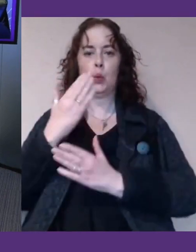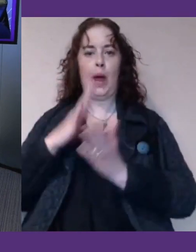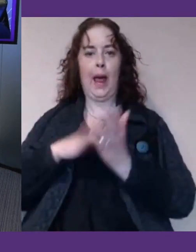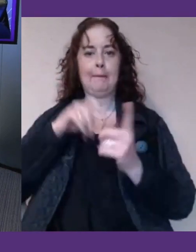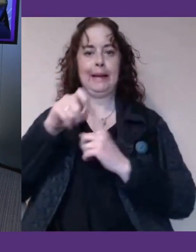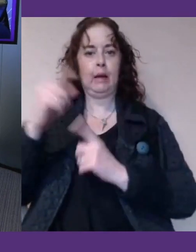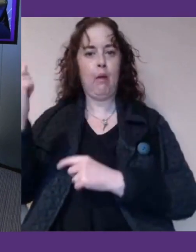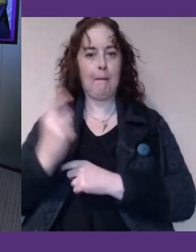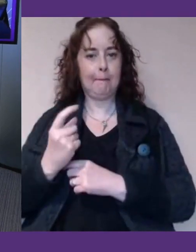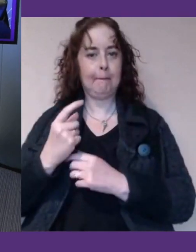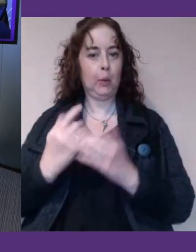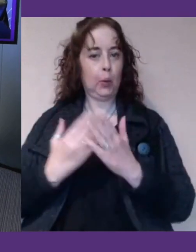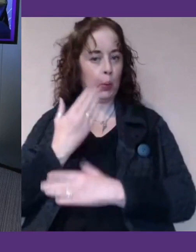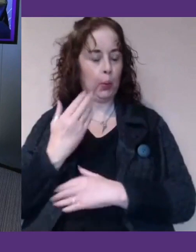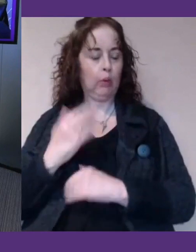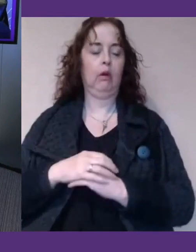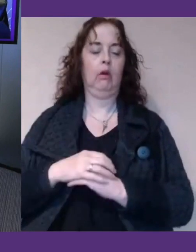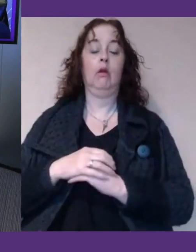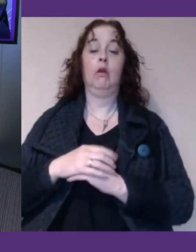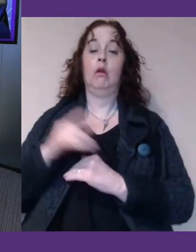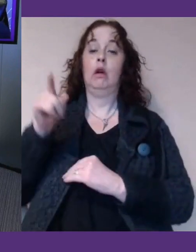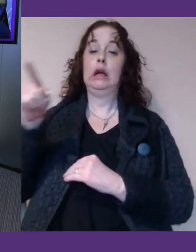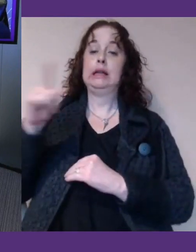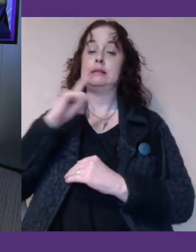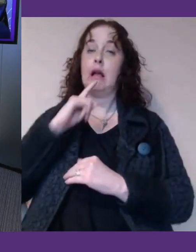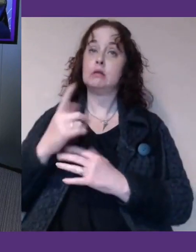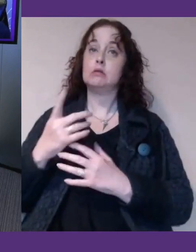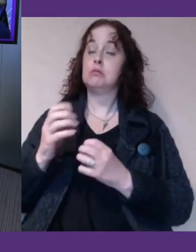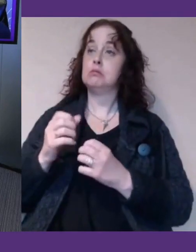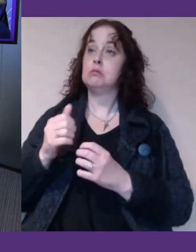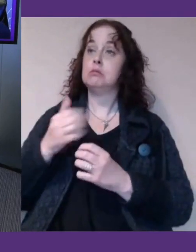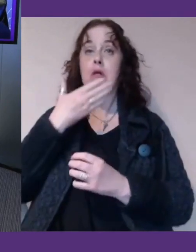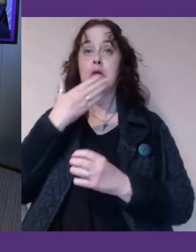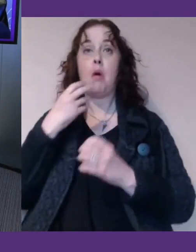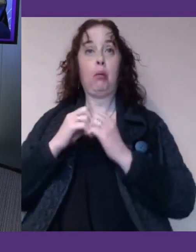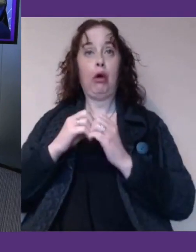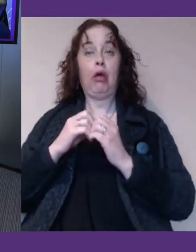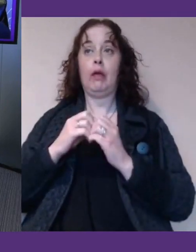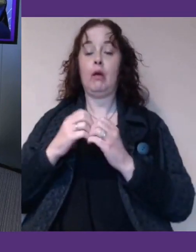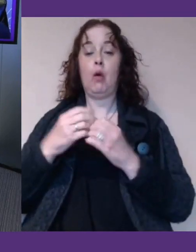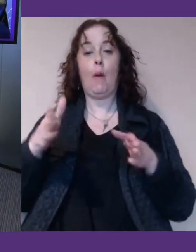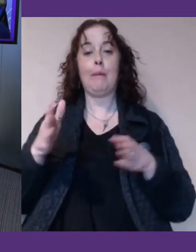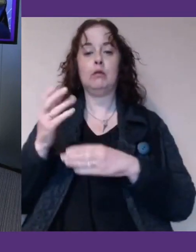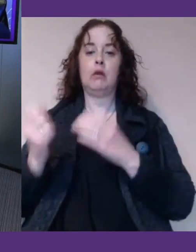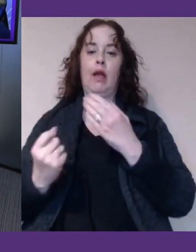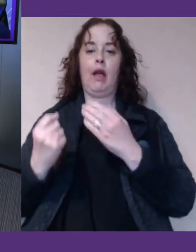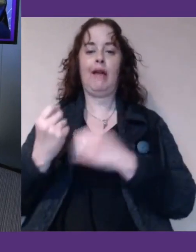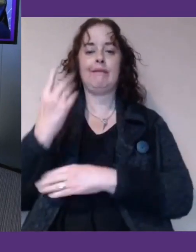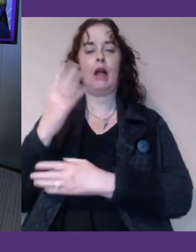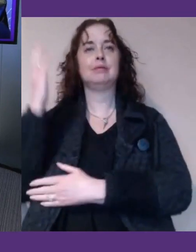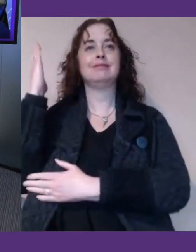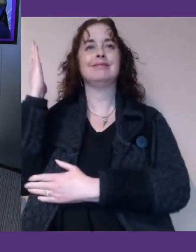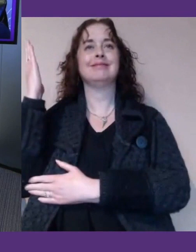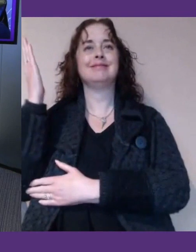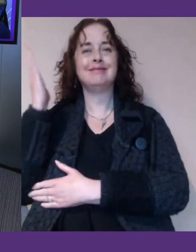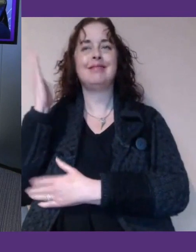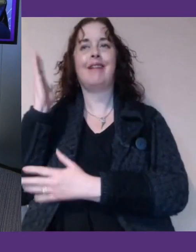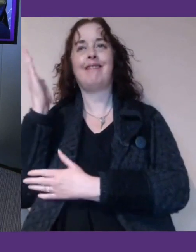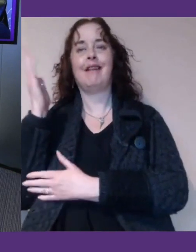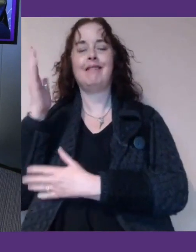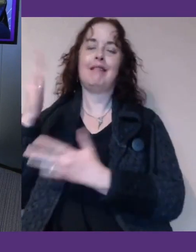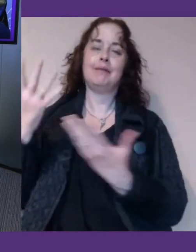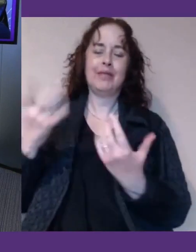And he said some worthy things, as ministers do when they open public events like that. I guess I'm just thinking about the